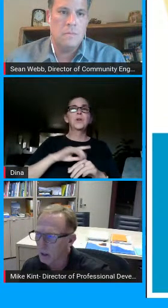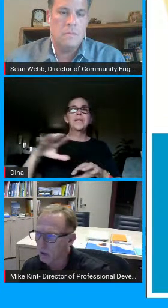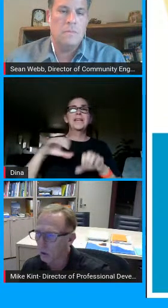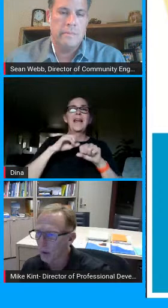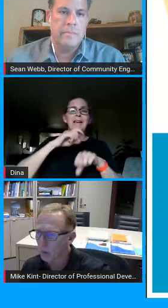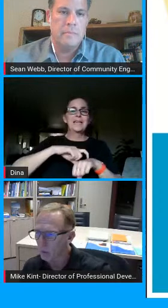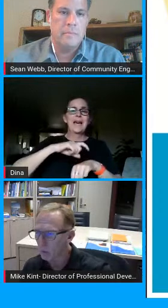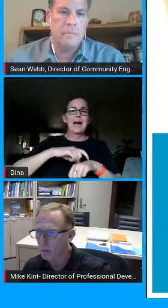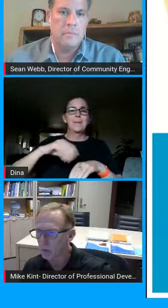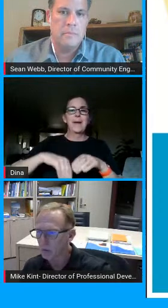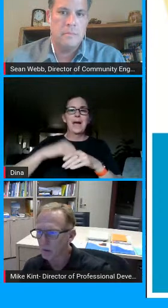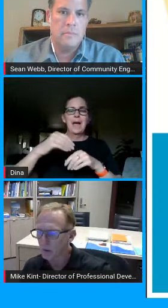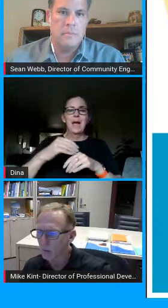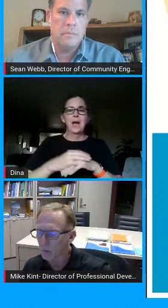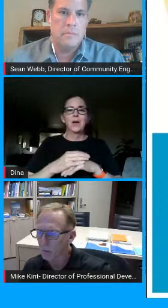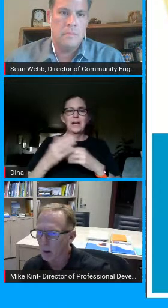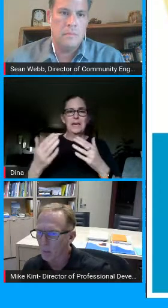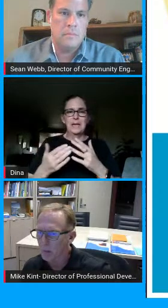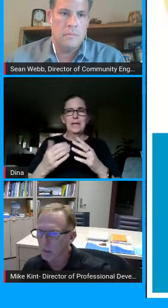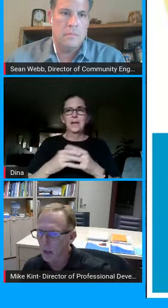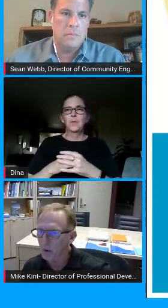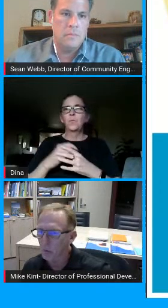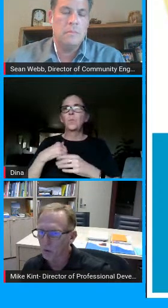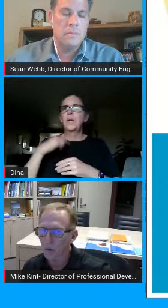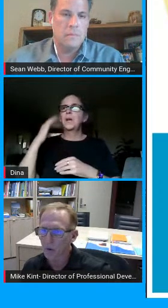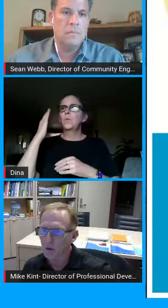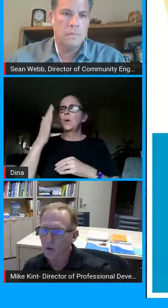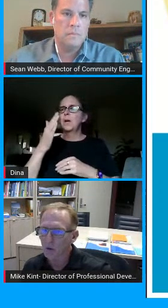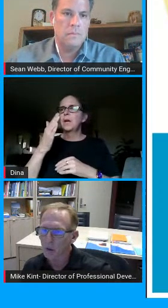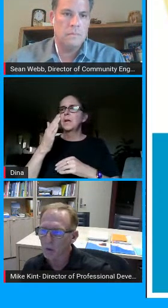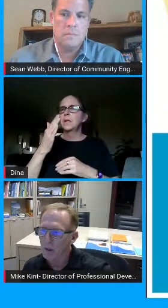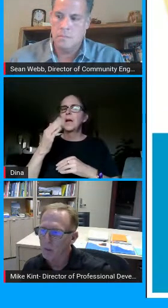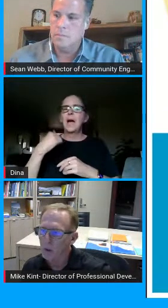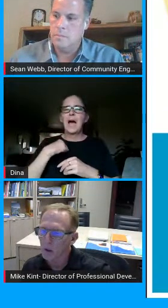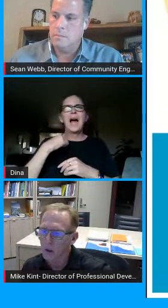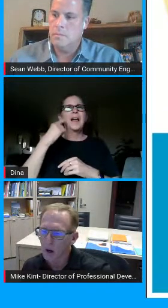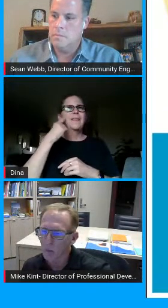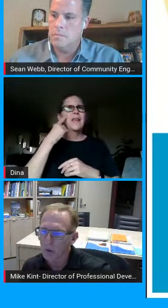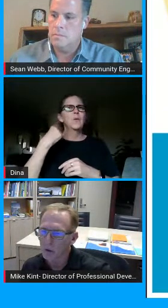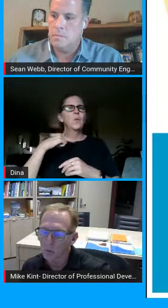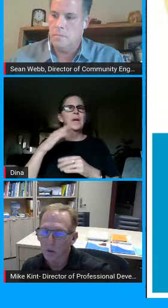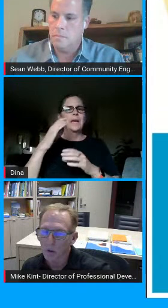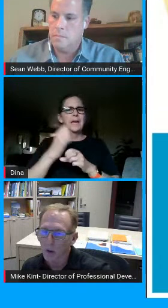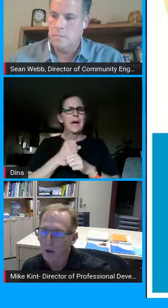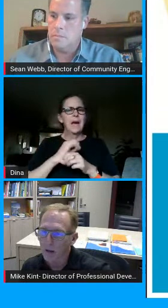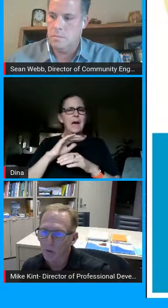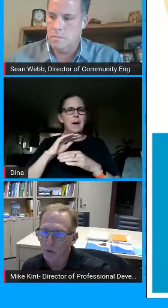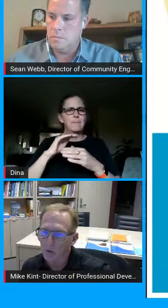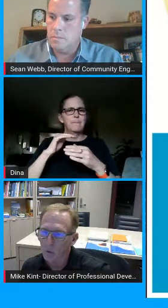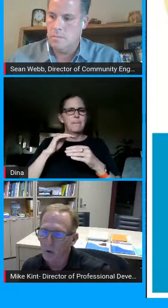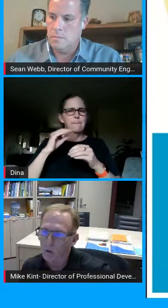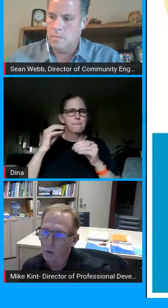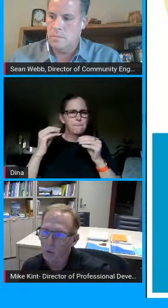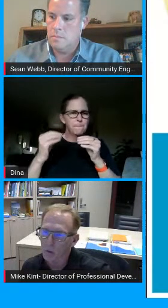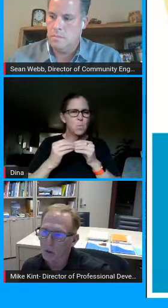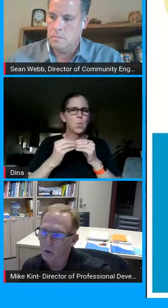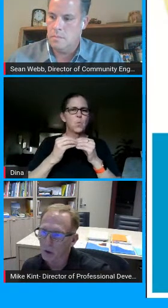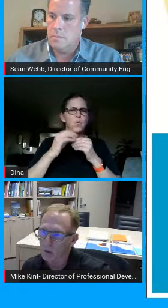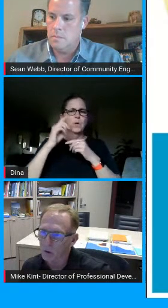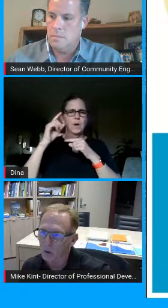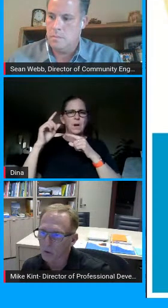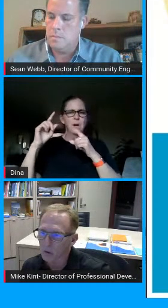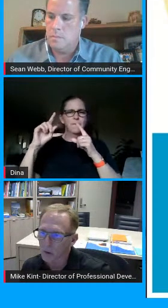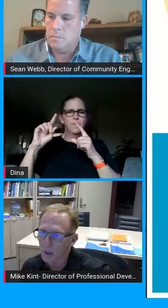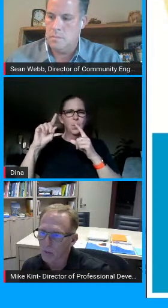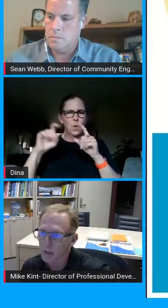be here know that we will be sifting and we i believe we got through most of the questions some of them we do we don't have answers for so we will be